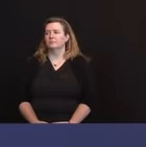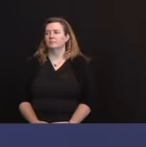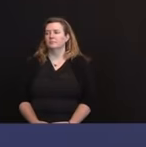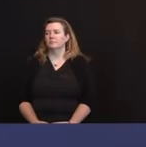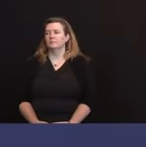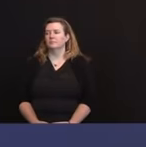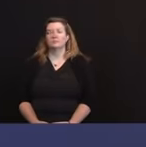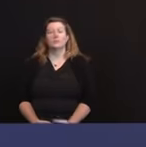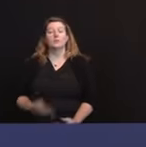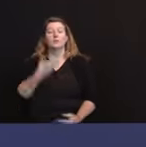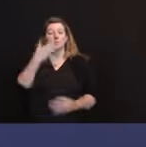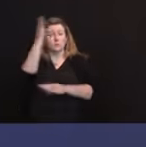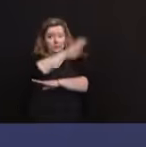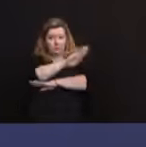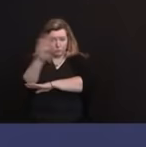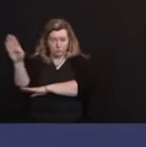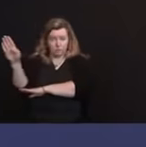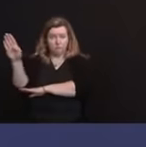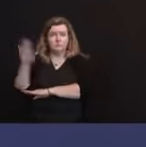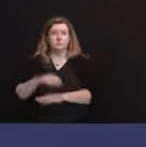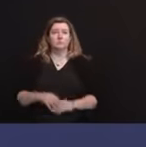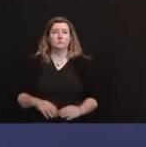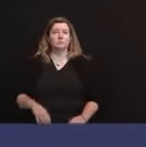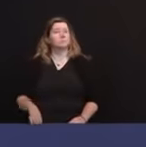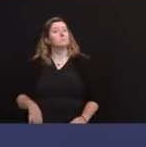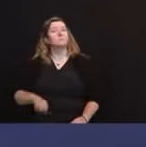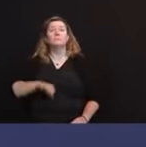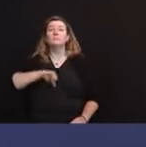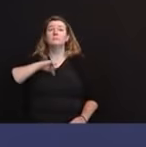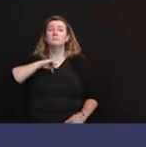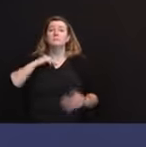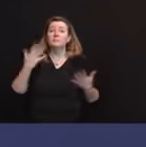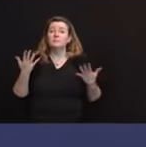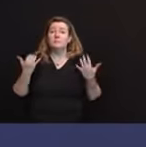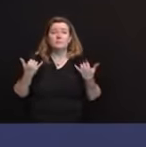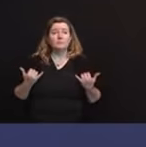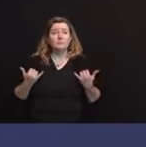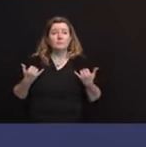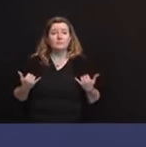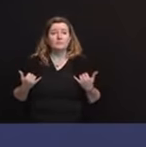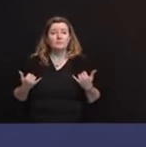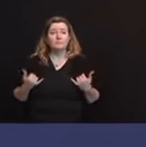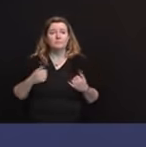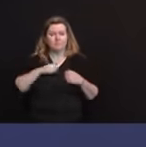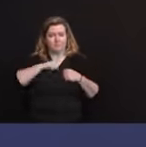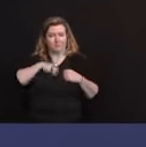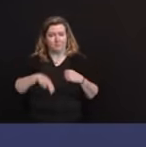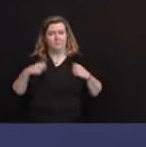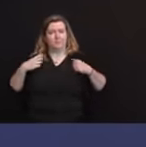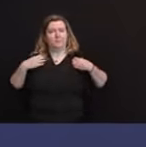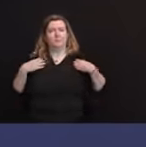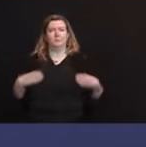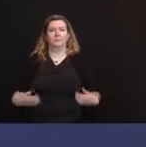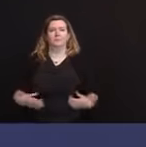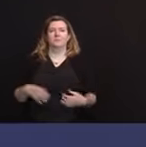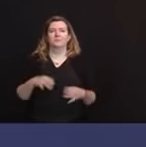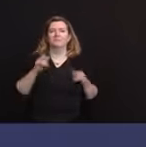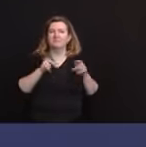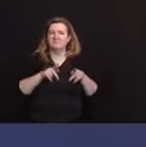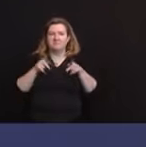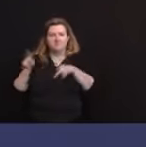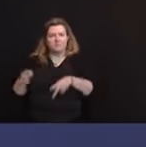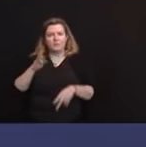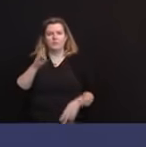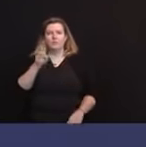Good afternoon. I'm proud to be flying a tie actually worn by Brendan Byrne, given to me by Ruthie